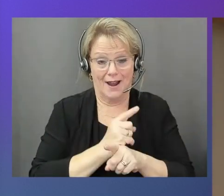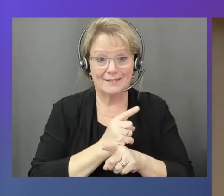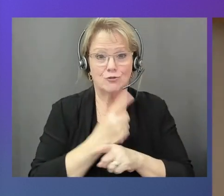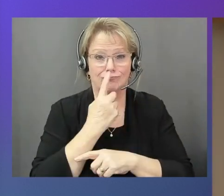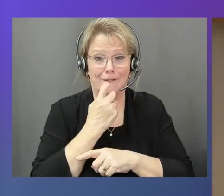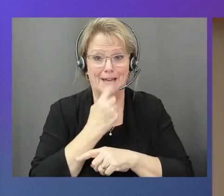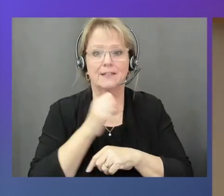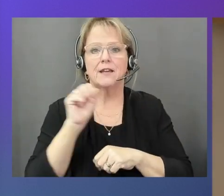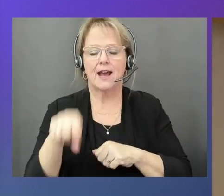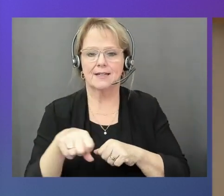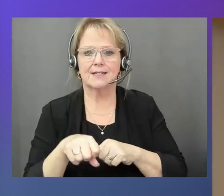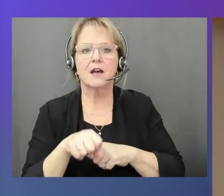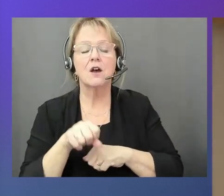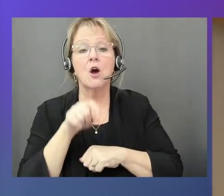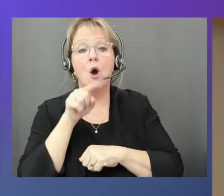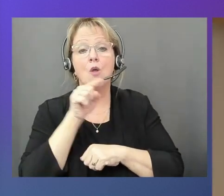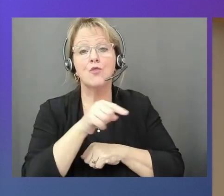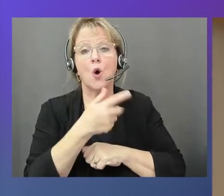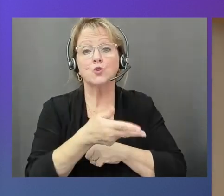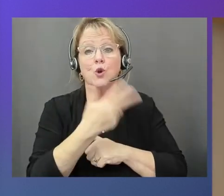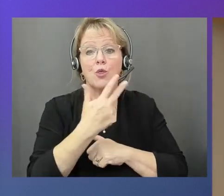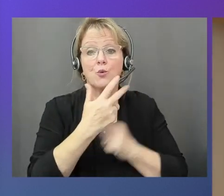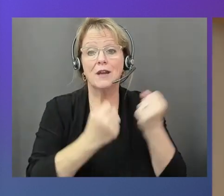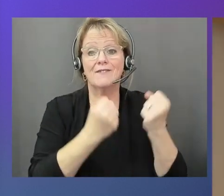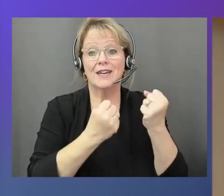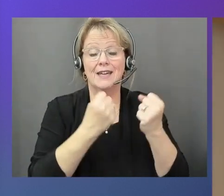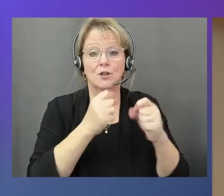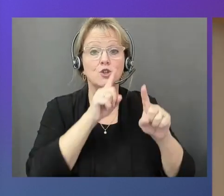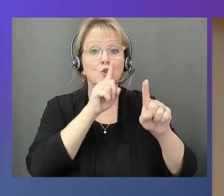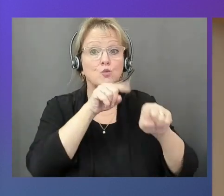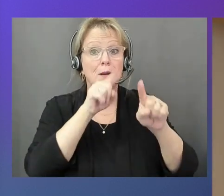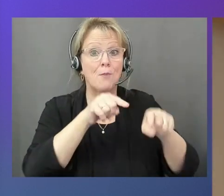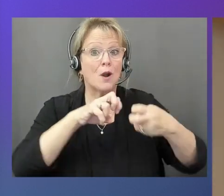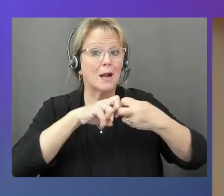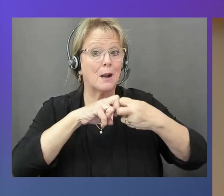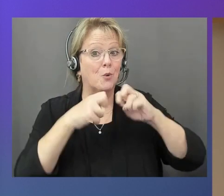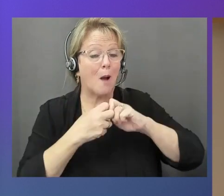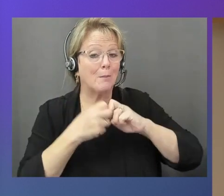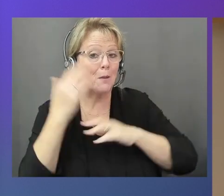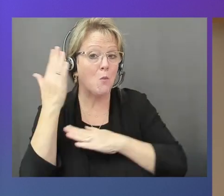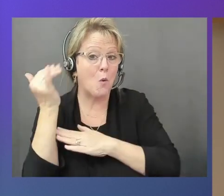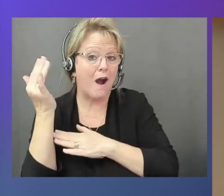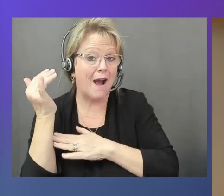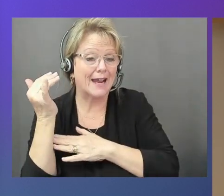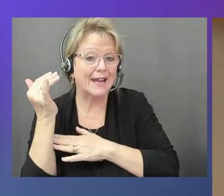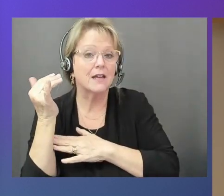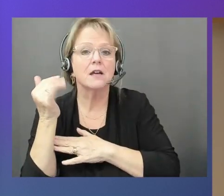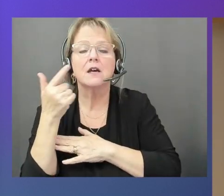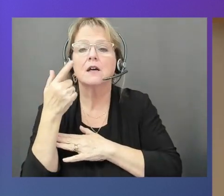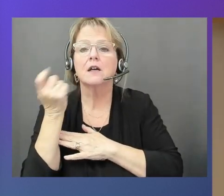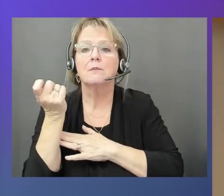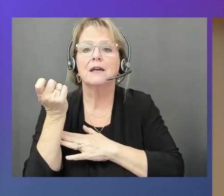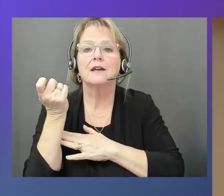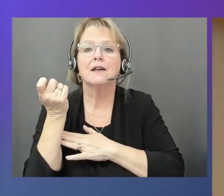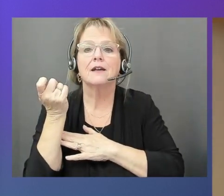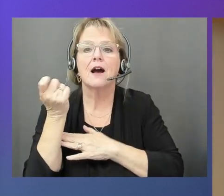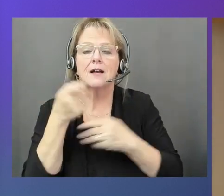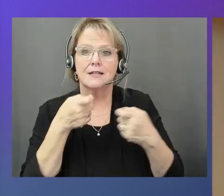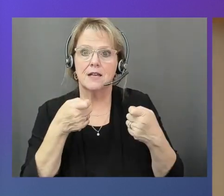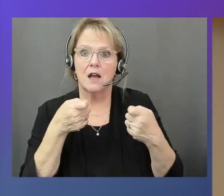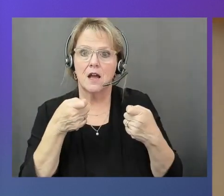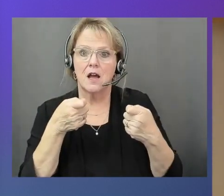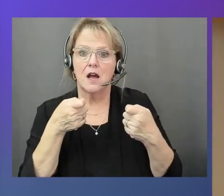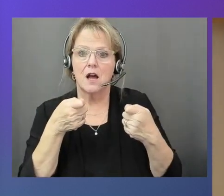those three vehicles, the reason why they are reporting problem is because the battery state of health